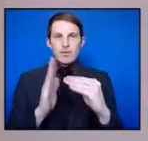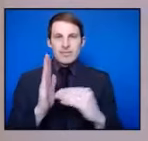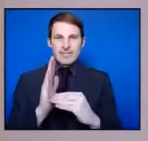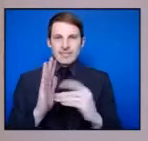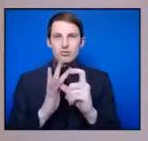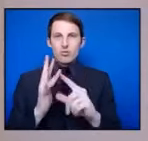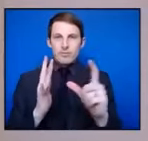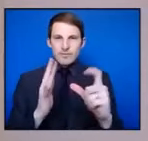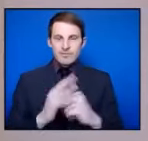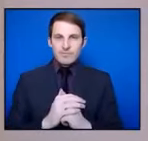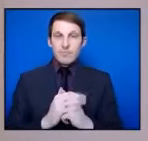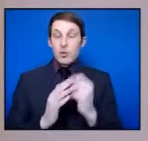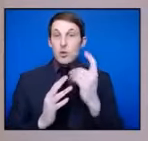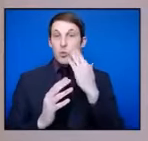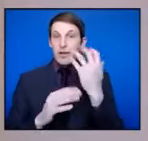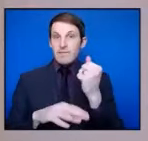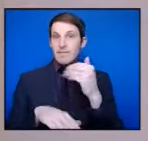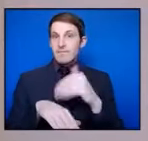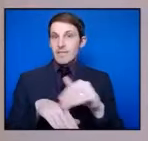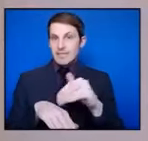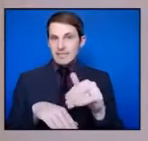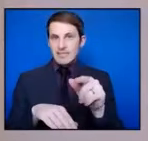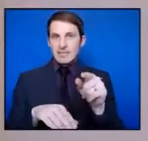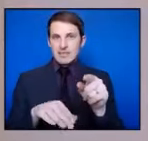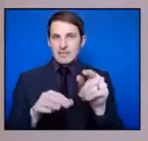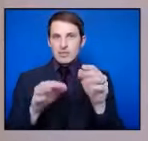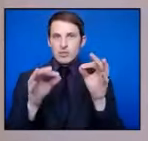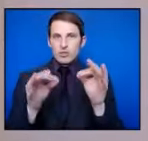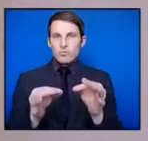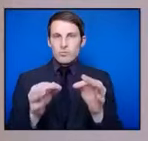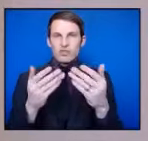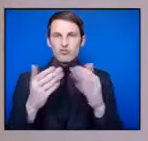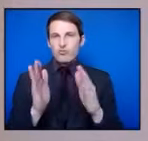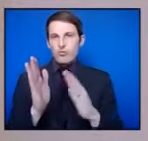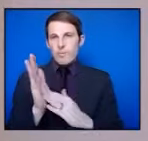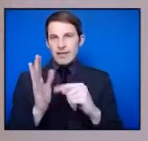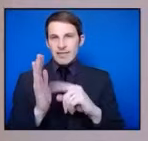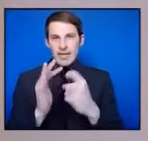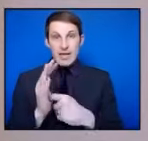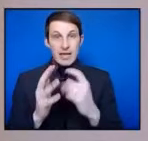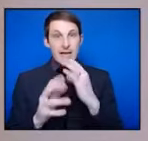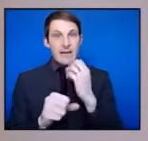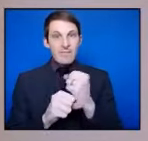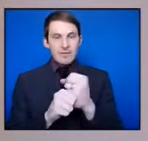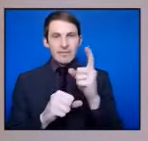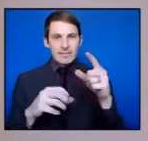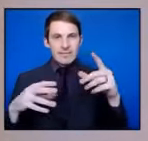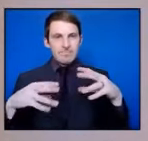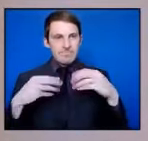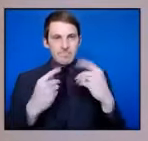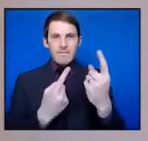an offence is being determined, this is just as a general matter, government takes advice from